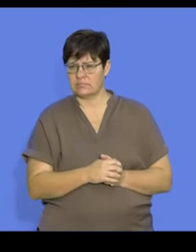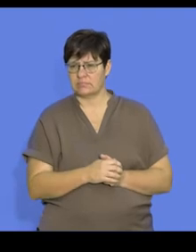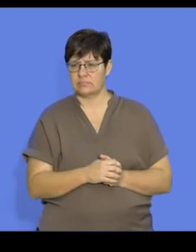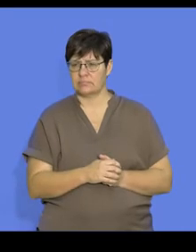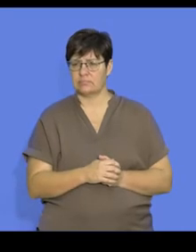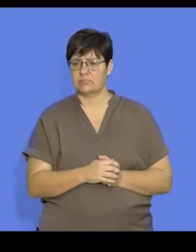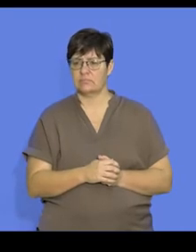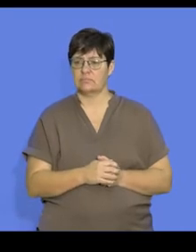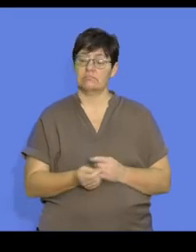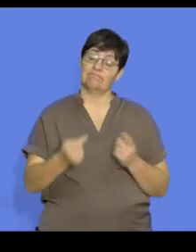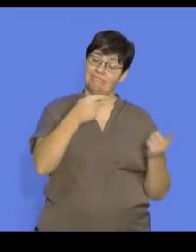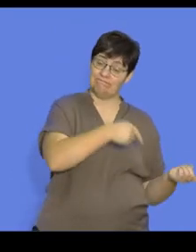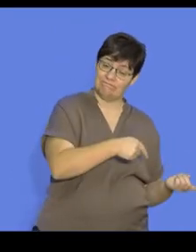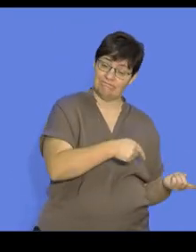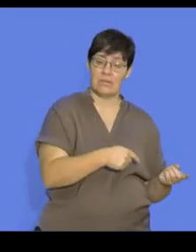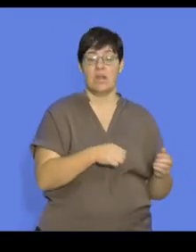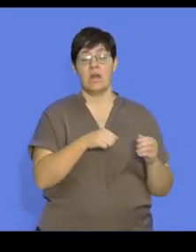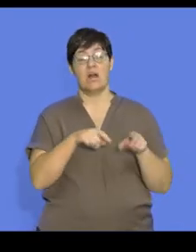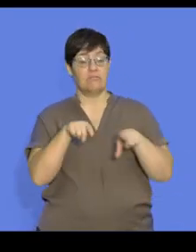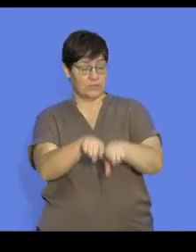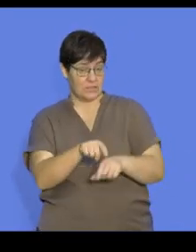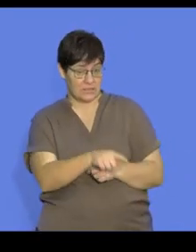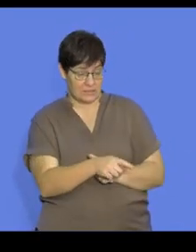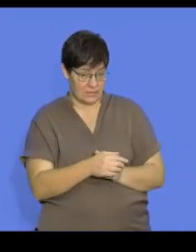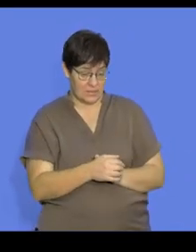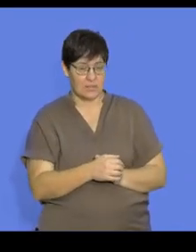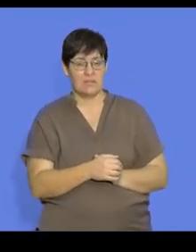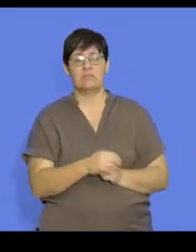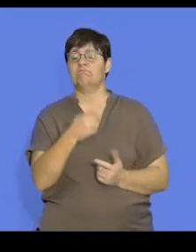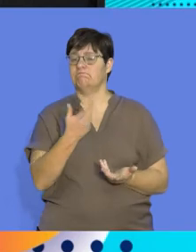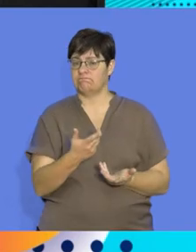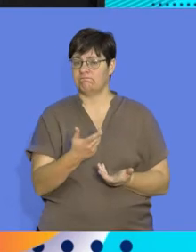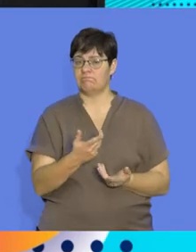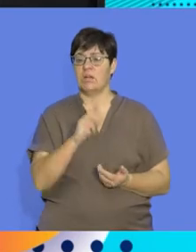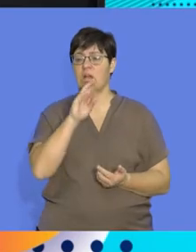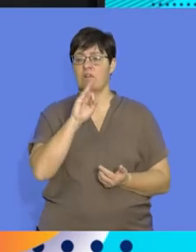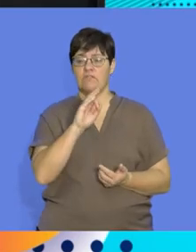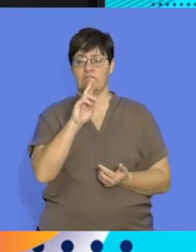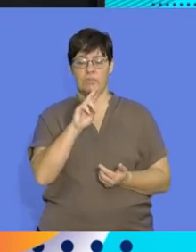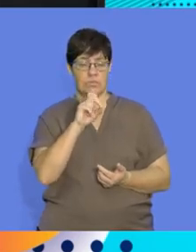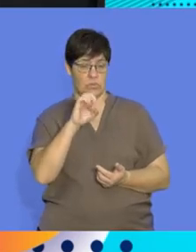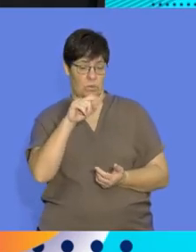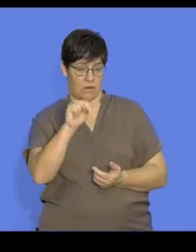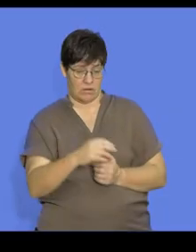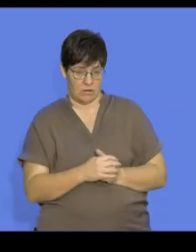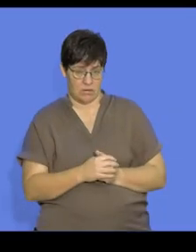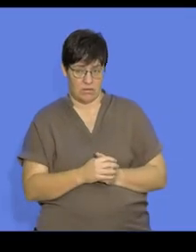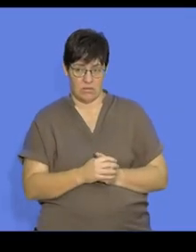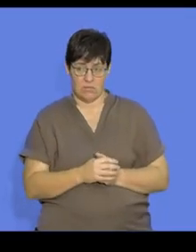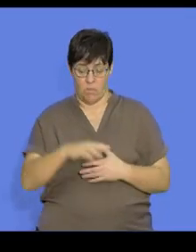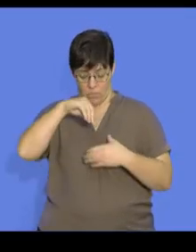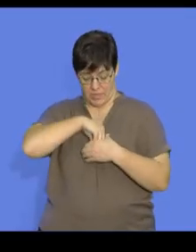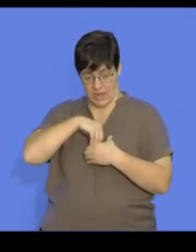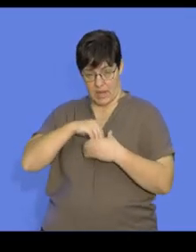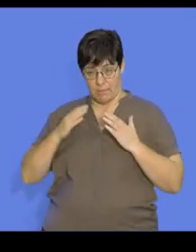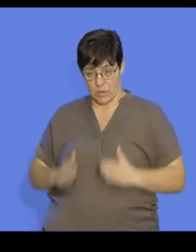If we go back to fertilisation, it's important that we recognise that fertilisation is a fusion. If it happens within the body,